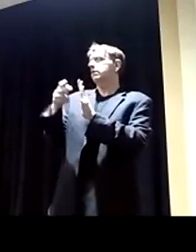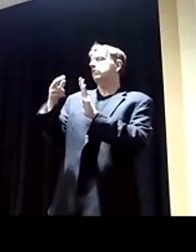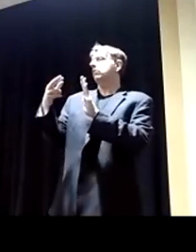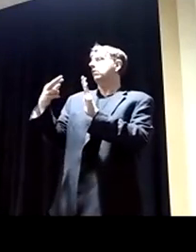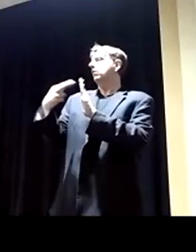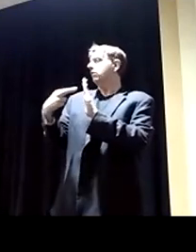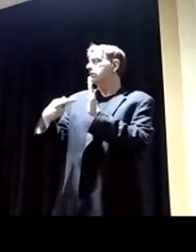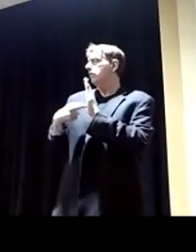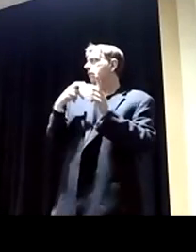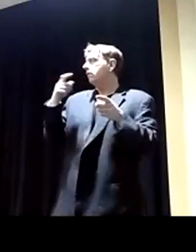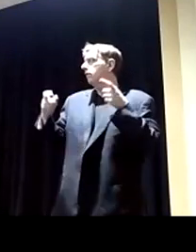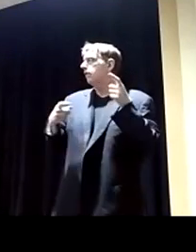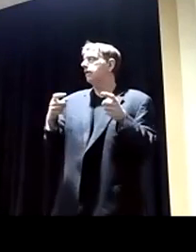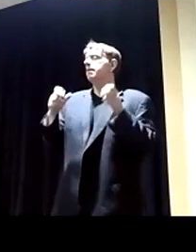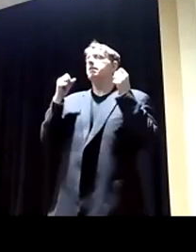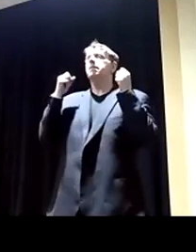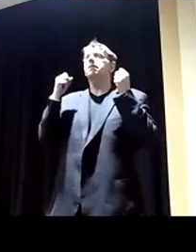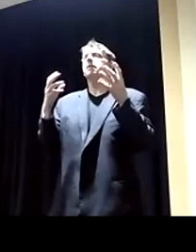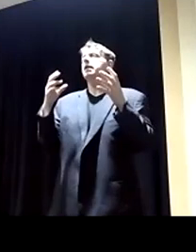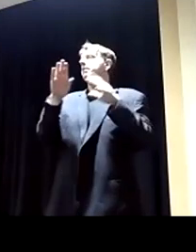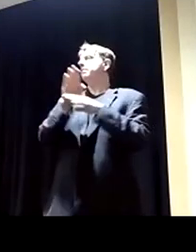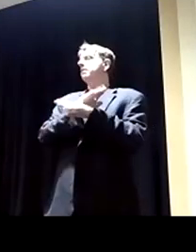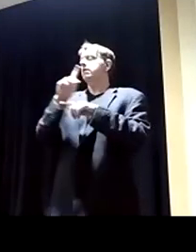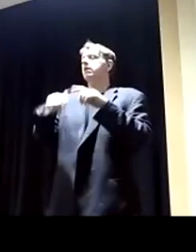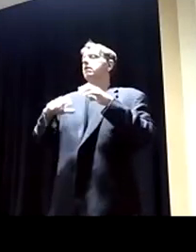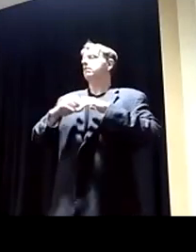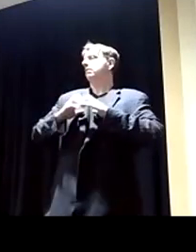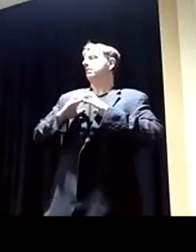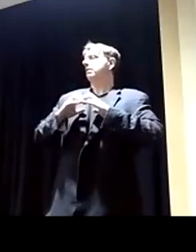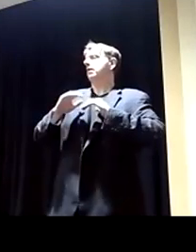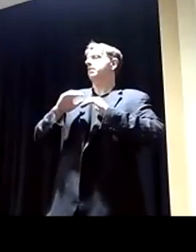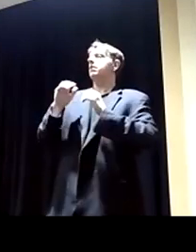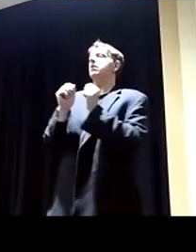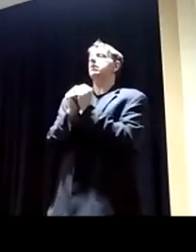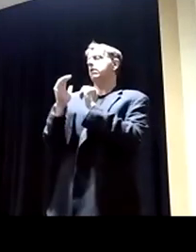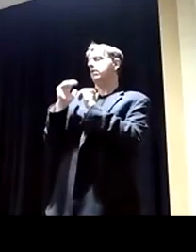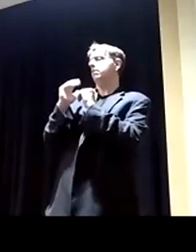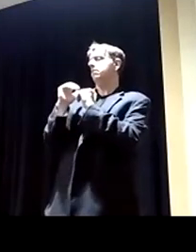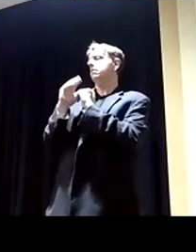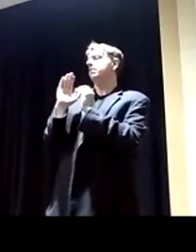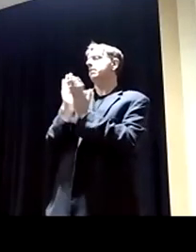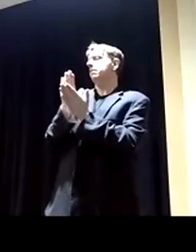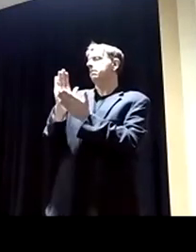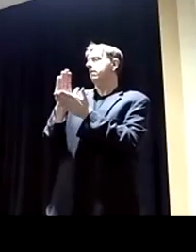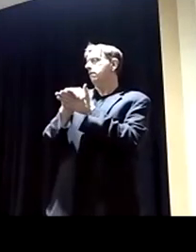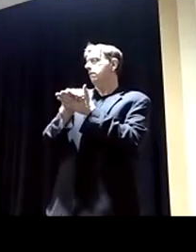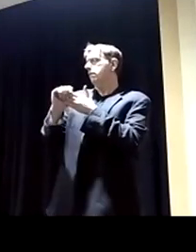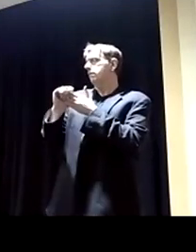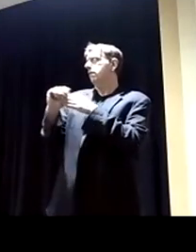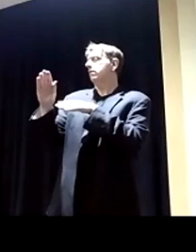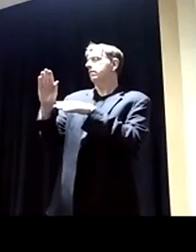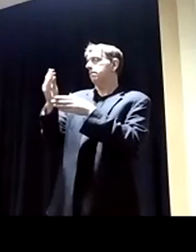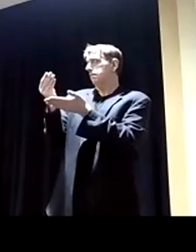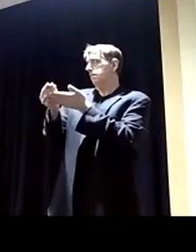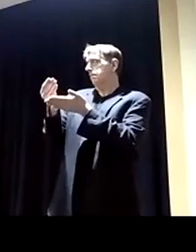small company can't start up unless they have a billion dollars of capital to start. If we lower regulations and allow smaller companies to come in, we can start